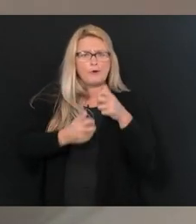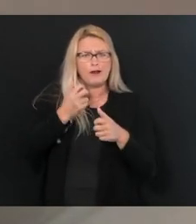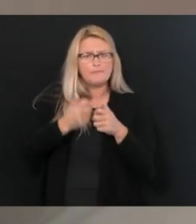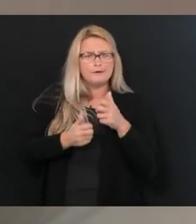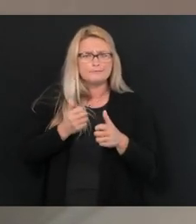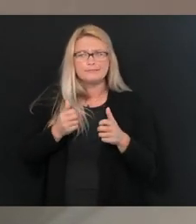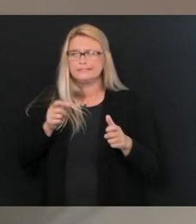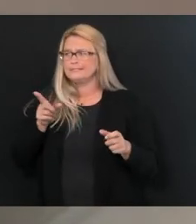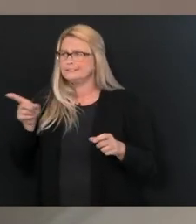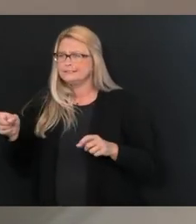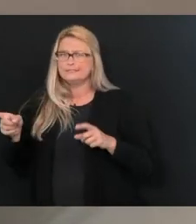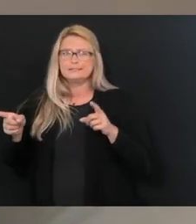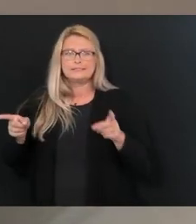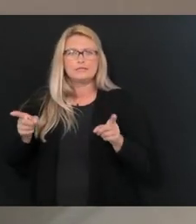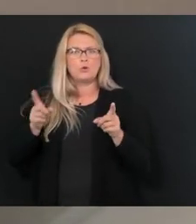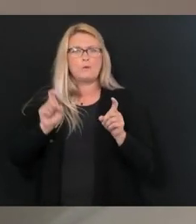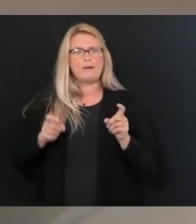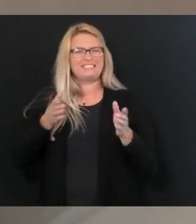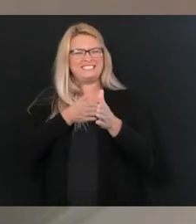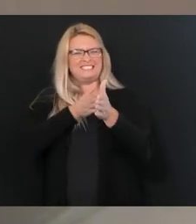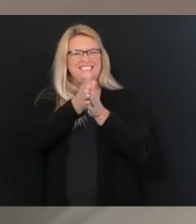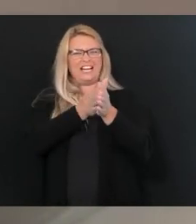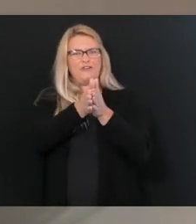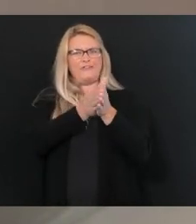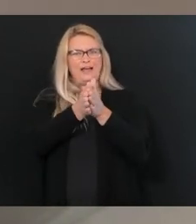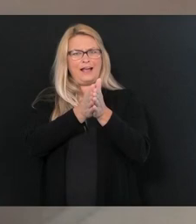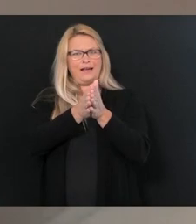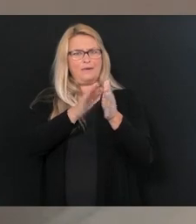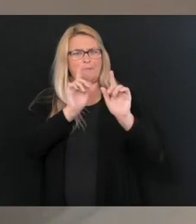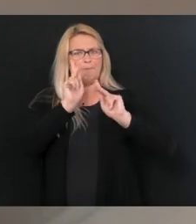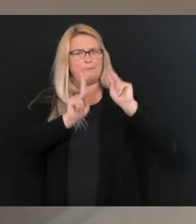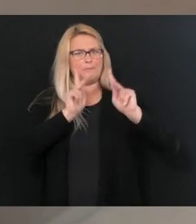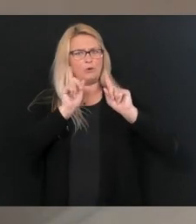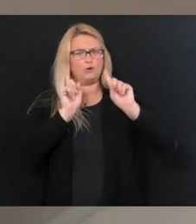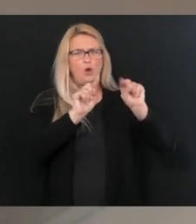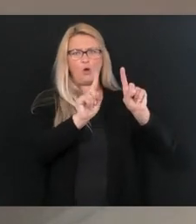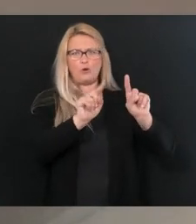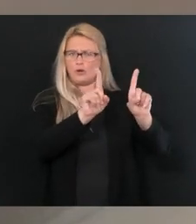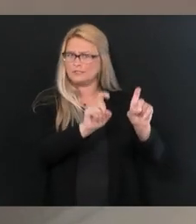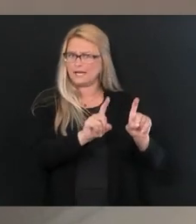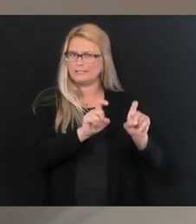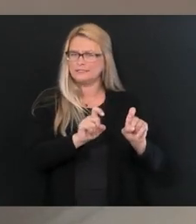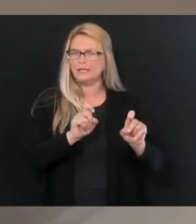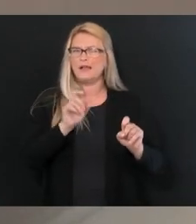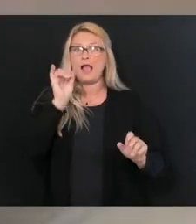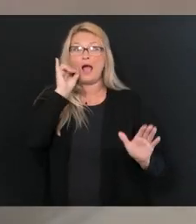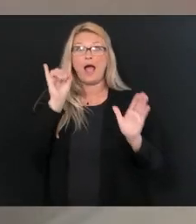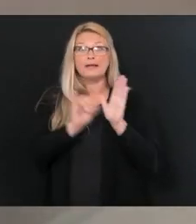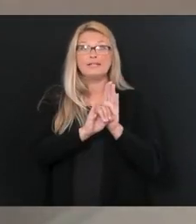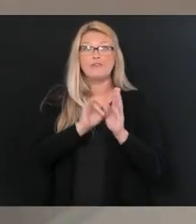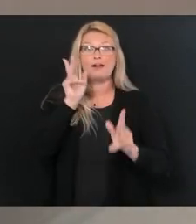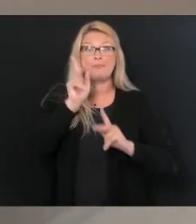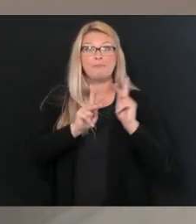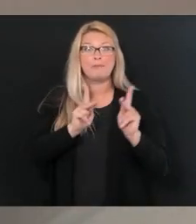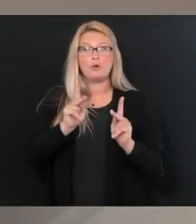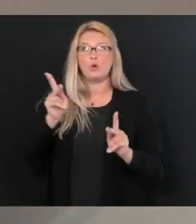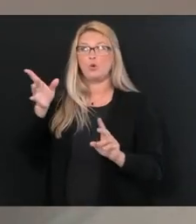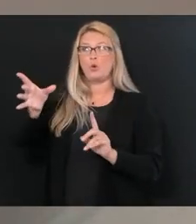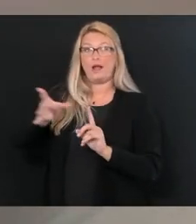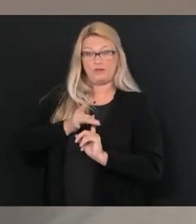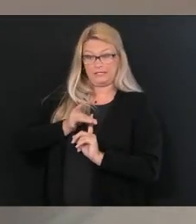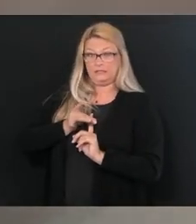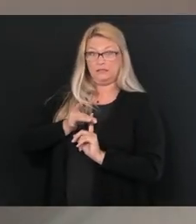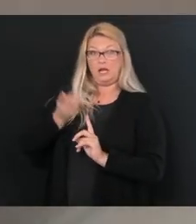incentivize testing and start to identify those pre-symptomatic, those people that don't know that they're infected,